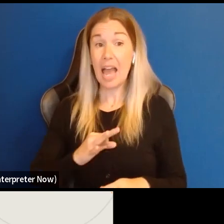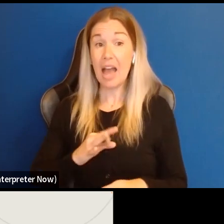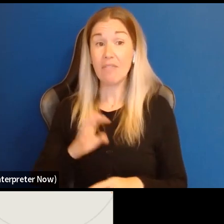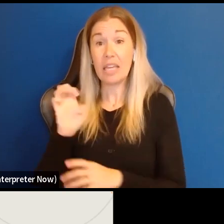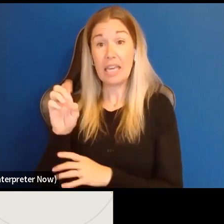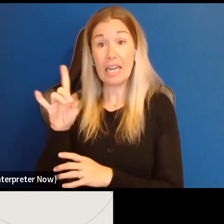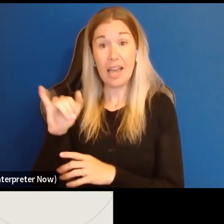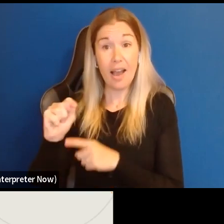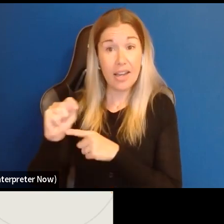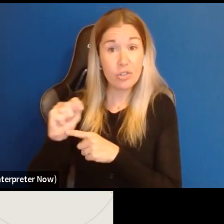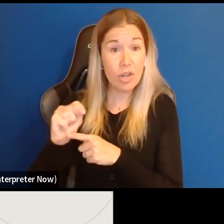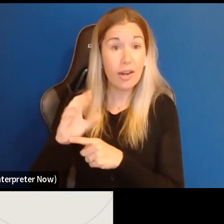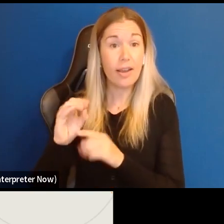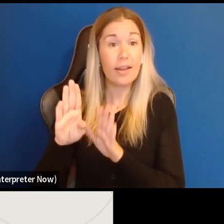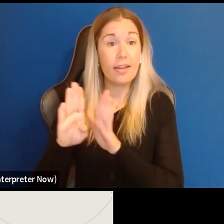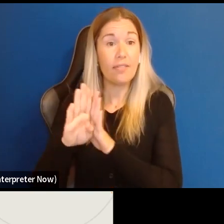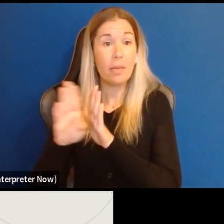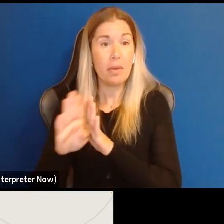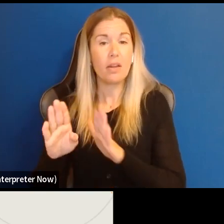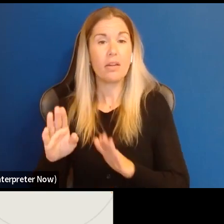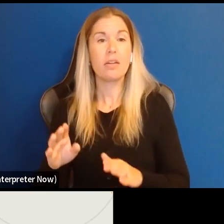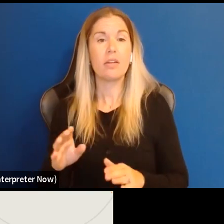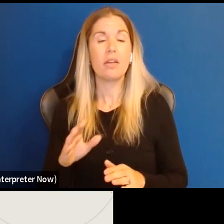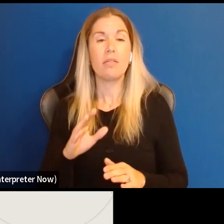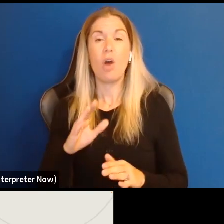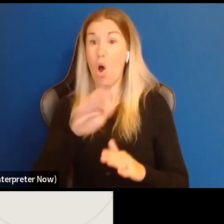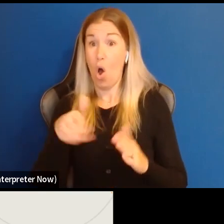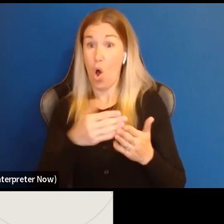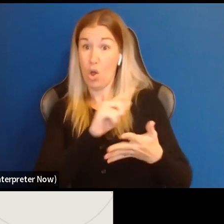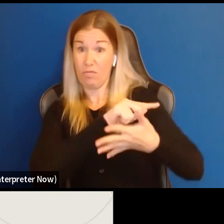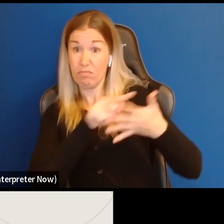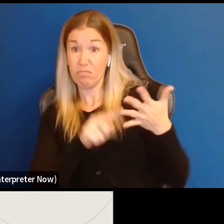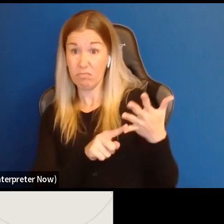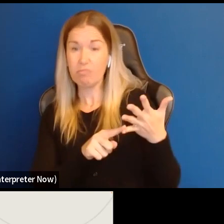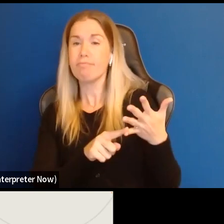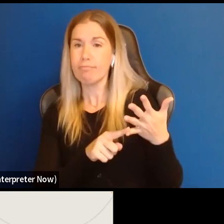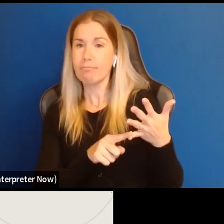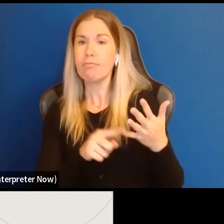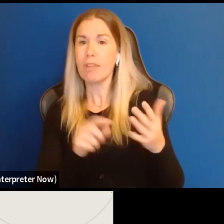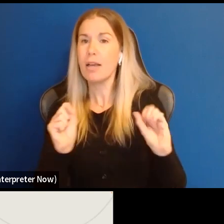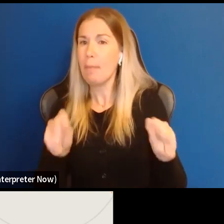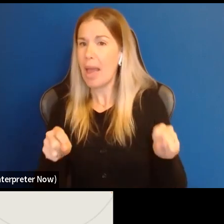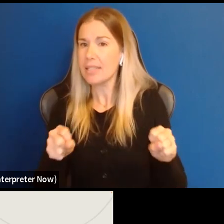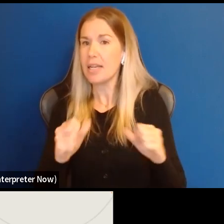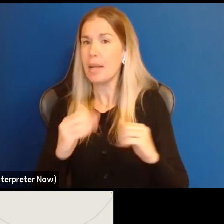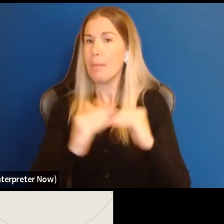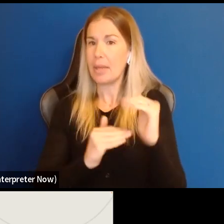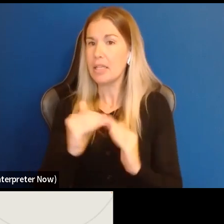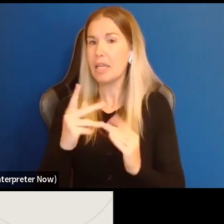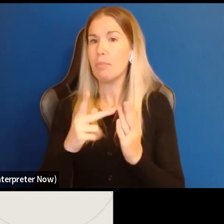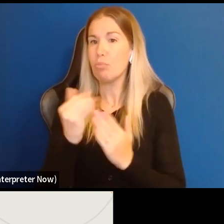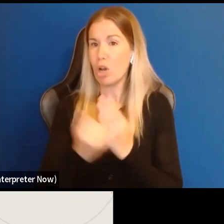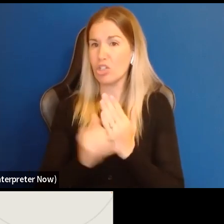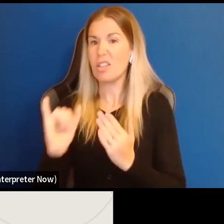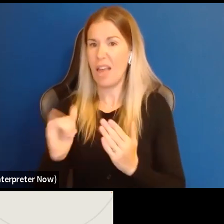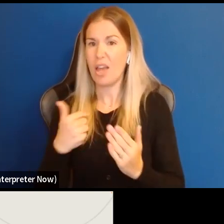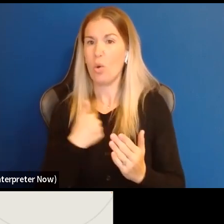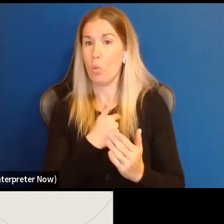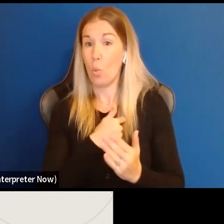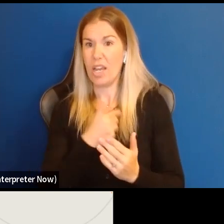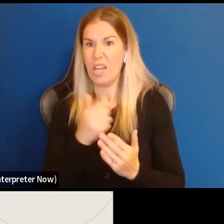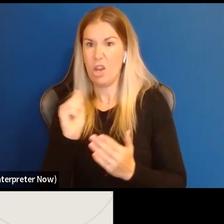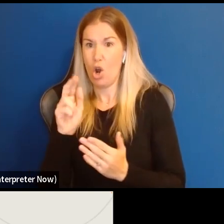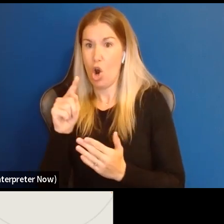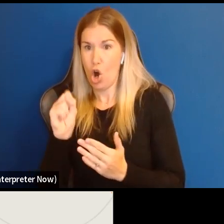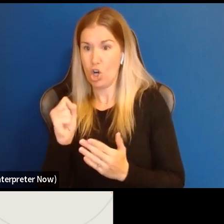and development, all count as capacity building projects that arts here could fund. And, of course,